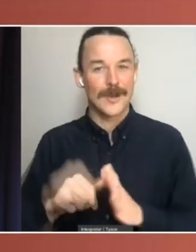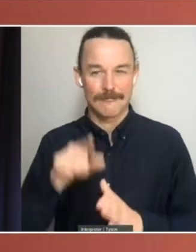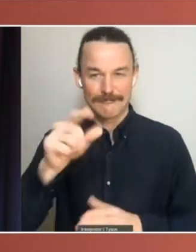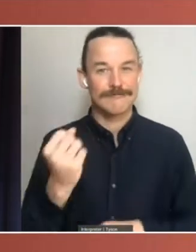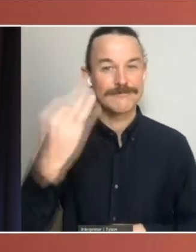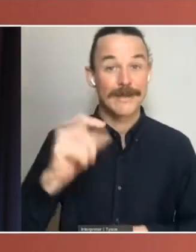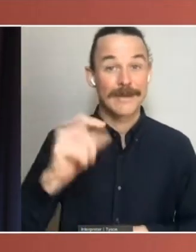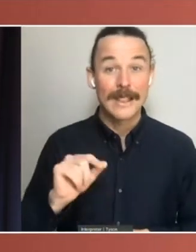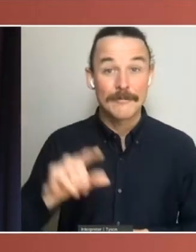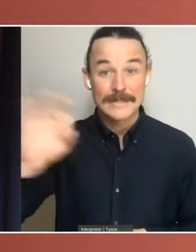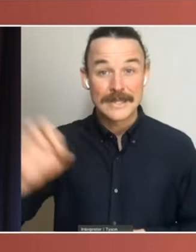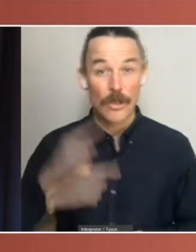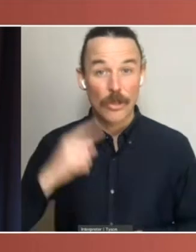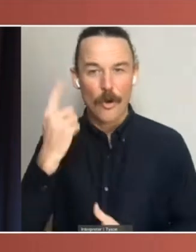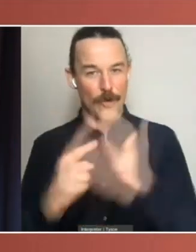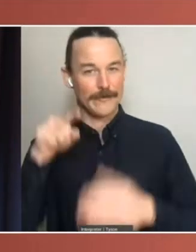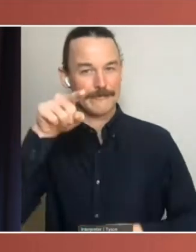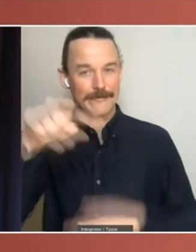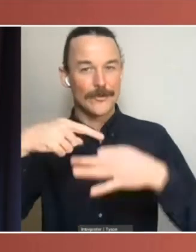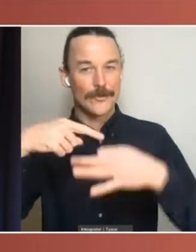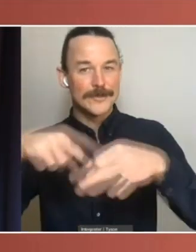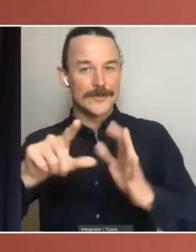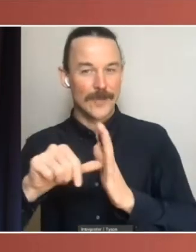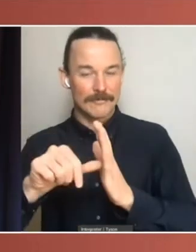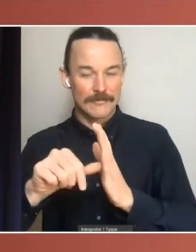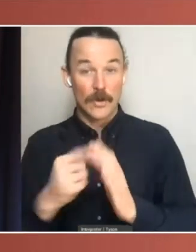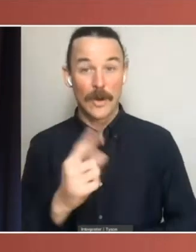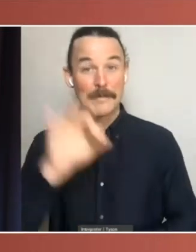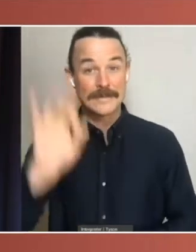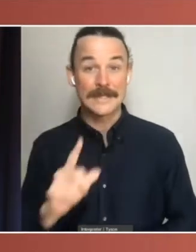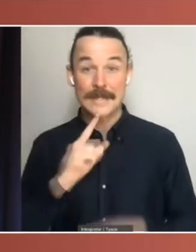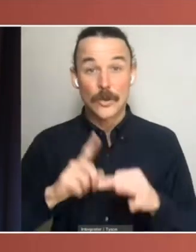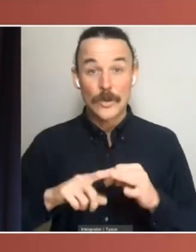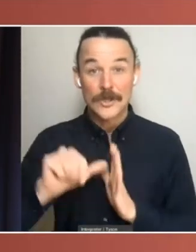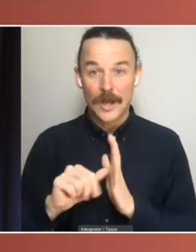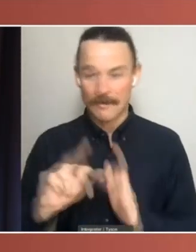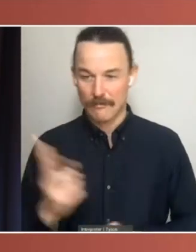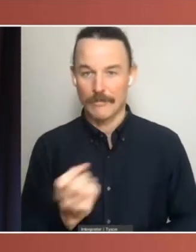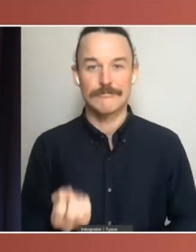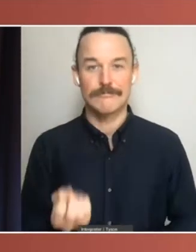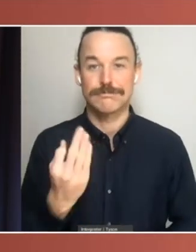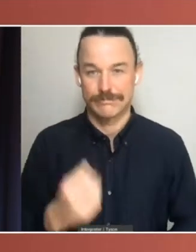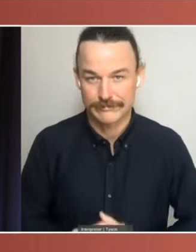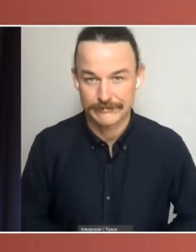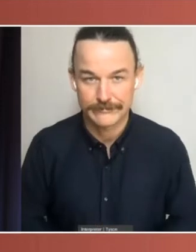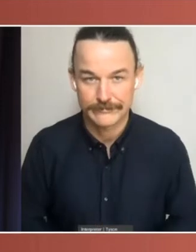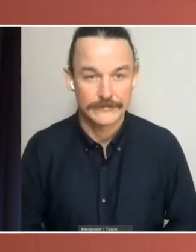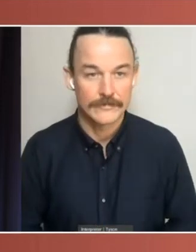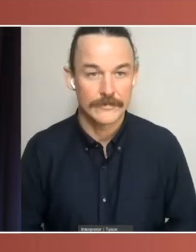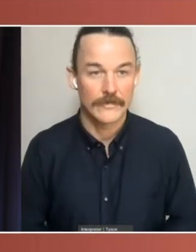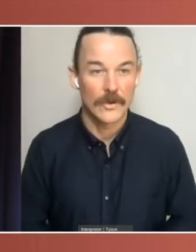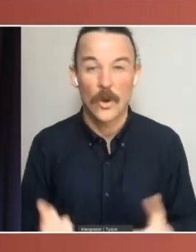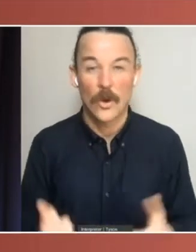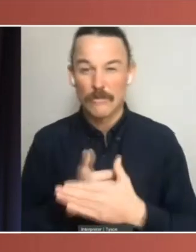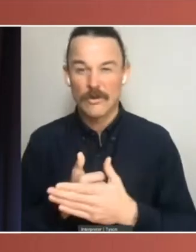Senate only, and 1% saying question time is held in neither chamber. There was also general confusion about how